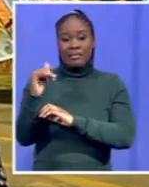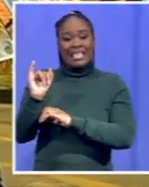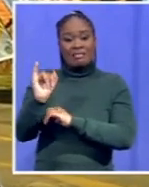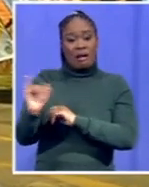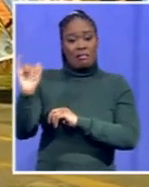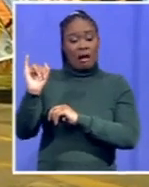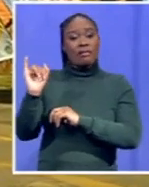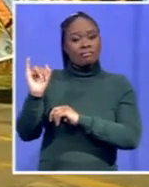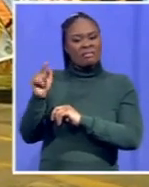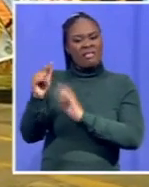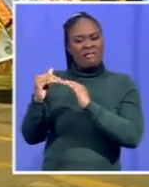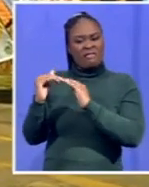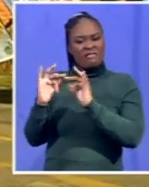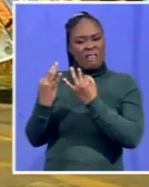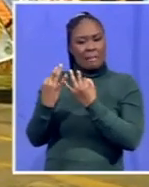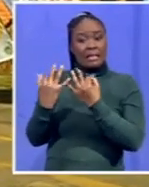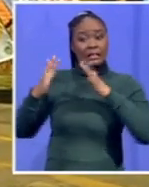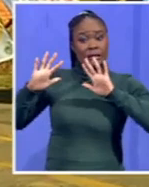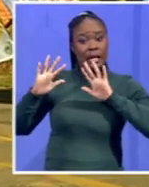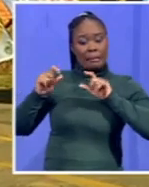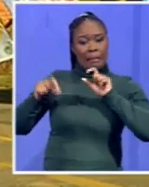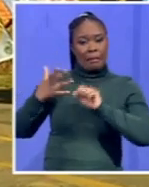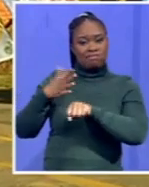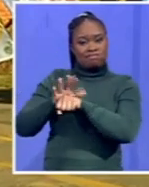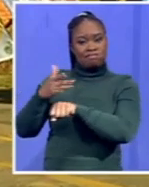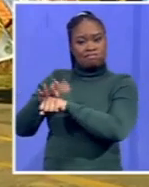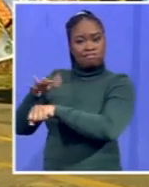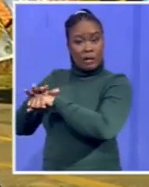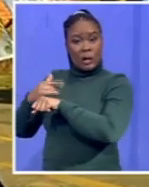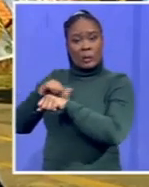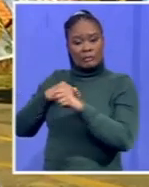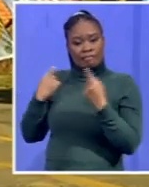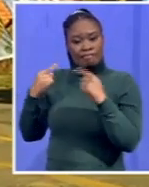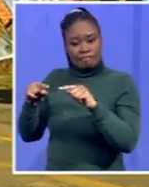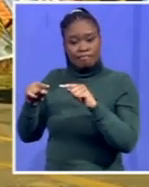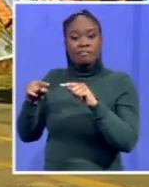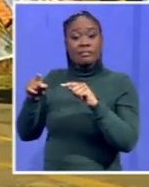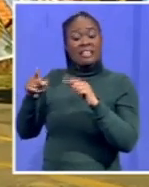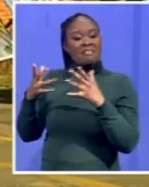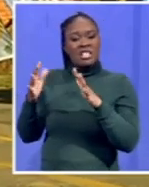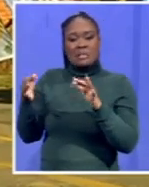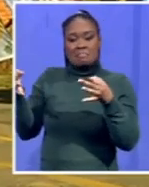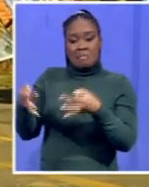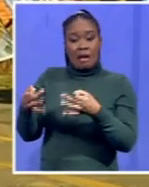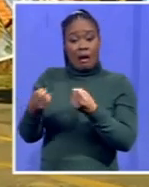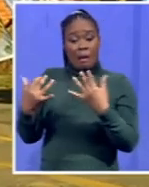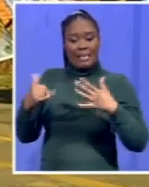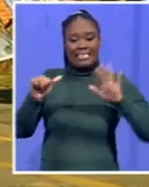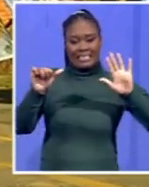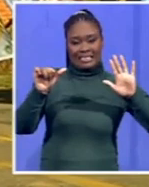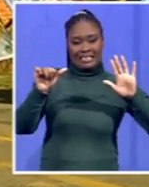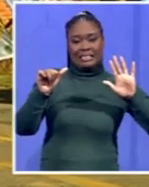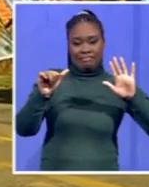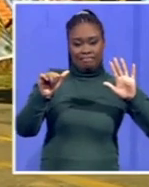where Mdaloza family lost 10 of their members and they had discovered they had already buried six of their family